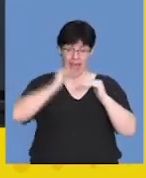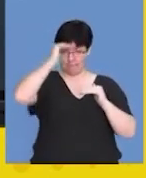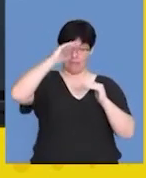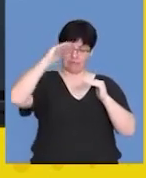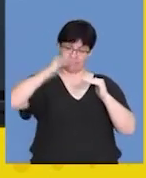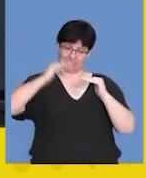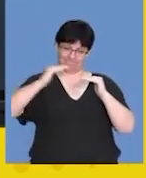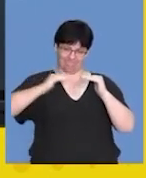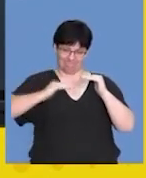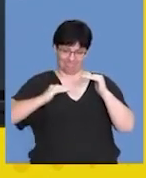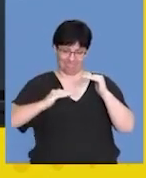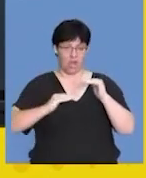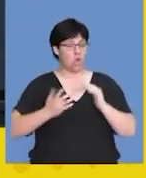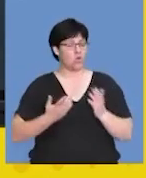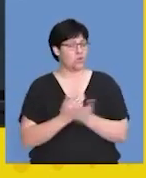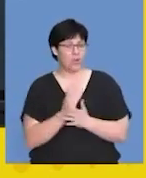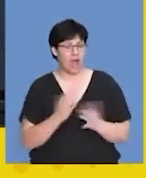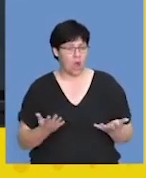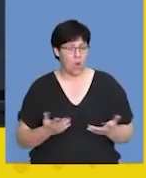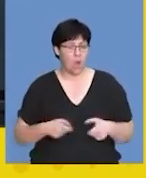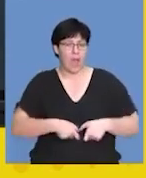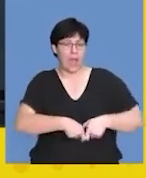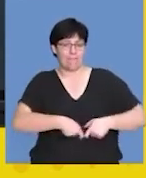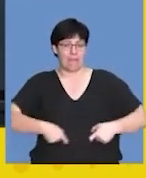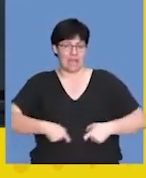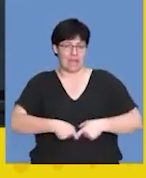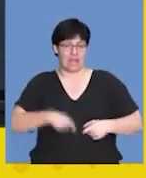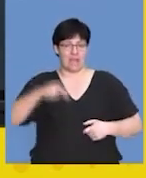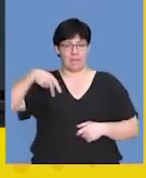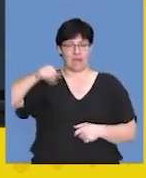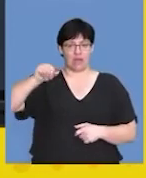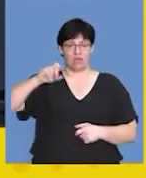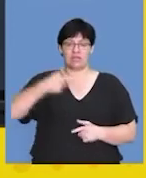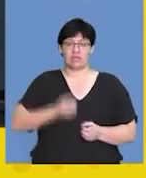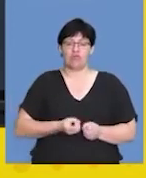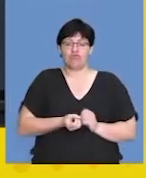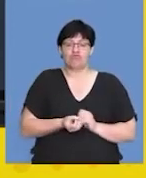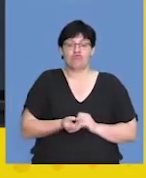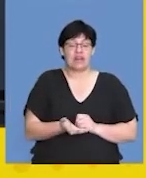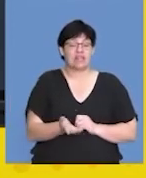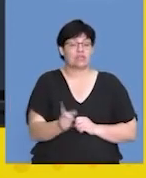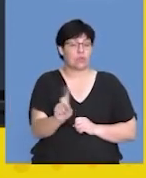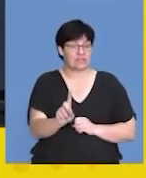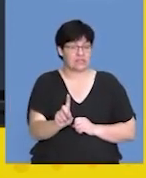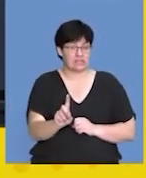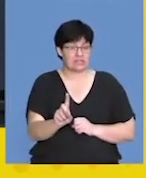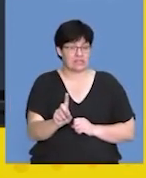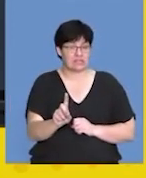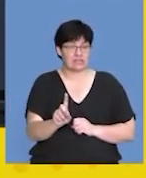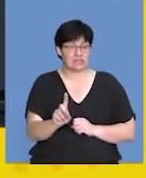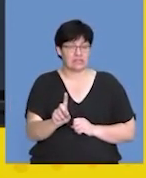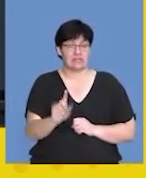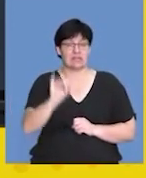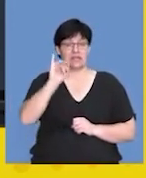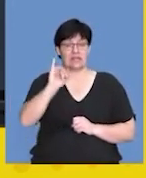levels back to normal. And it does that by the pancreas releasing a hormone. And the hormone that it releases is